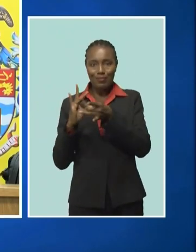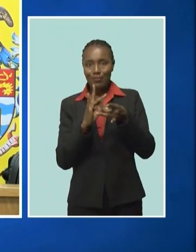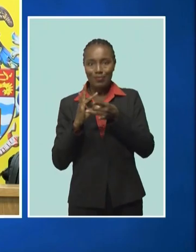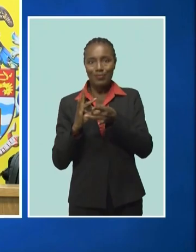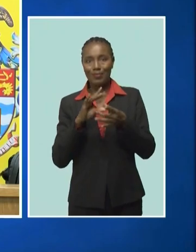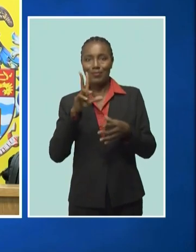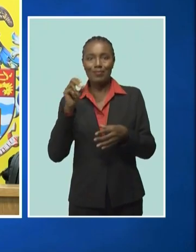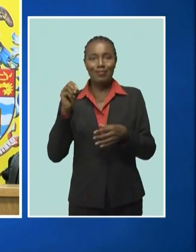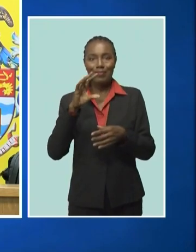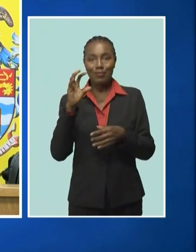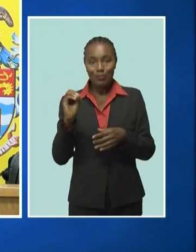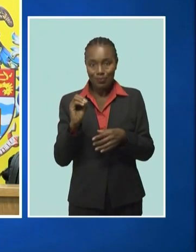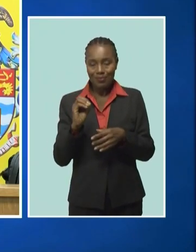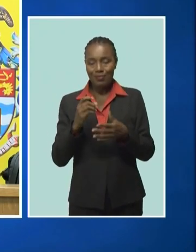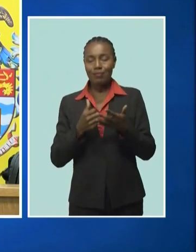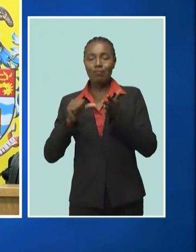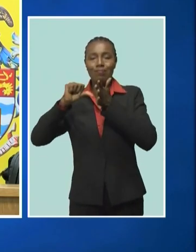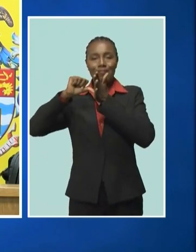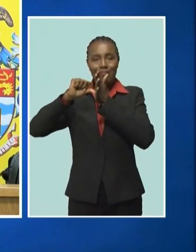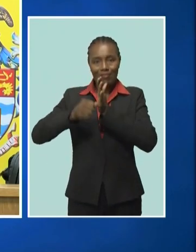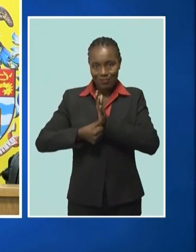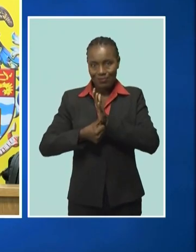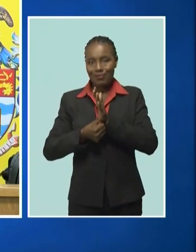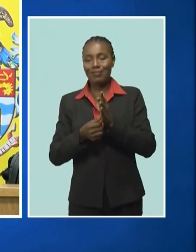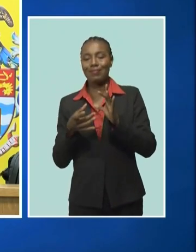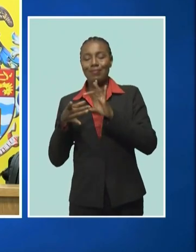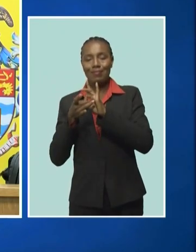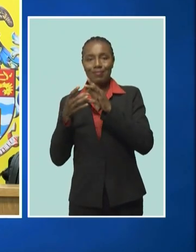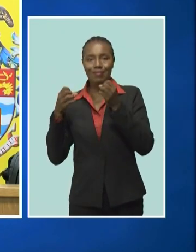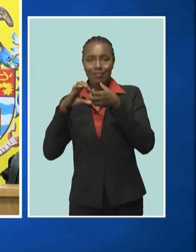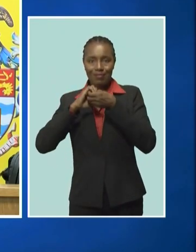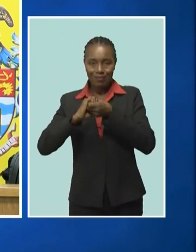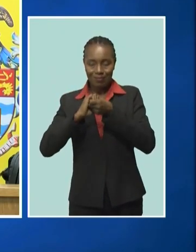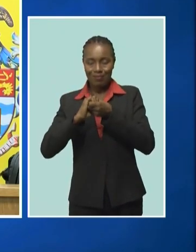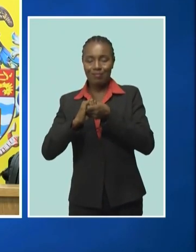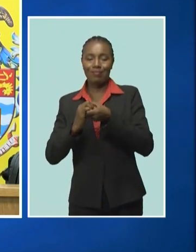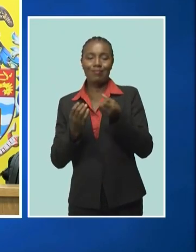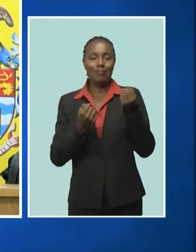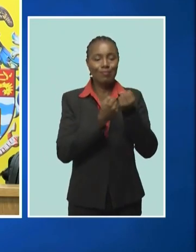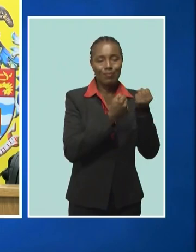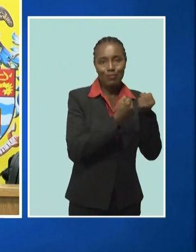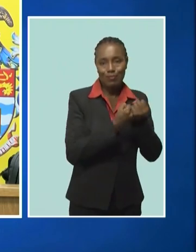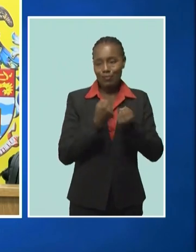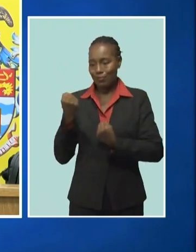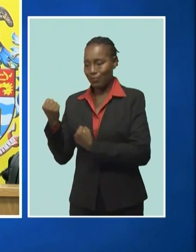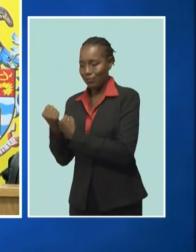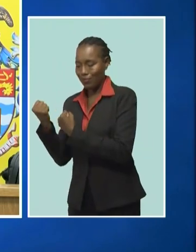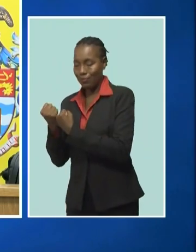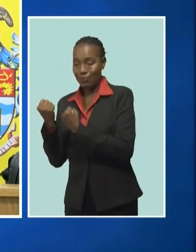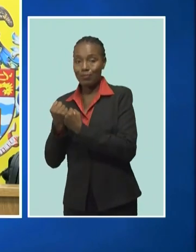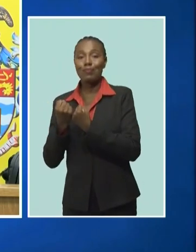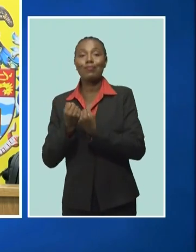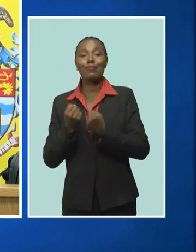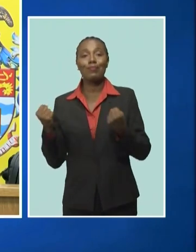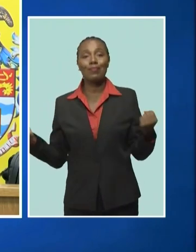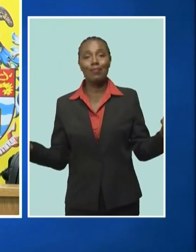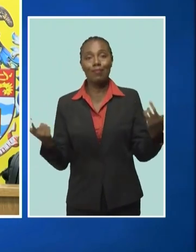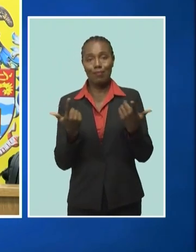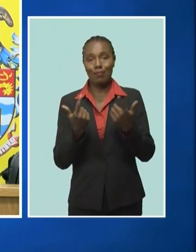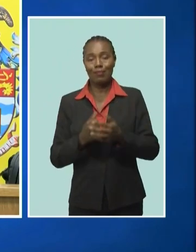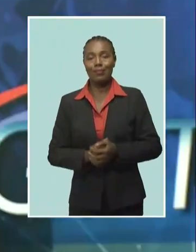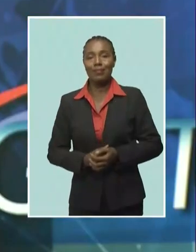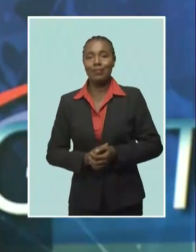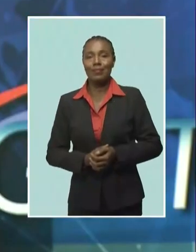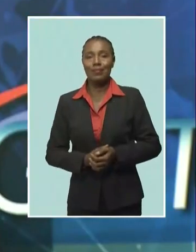.0 and to reinforcing our partnership for mutual benefit and for the benefit of our peoples and societies